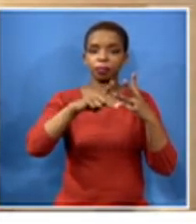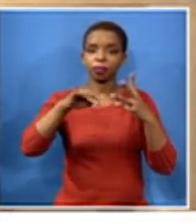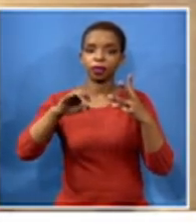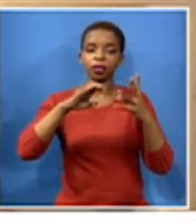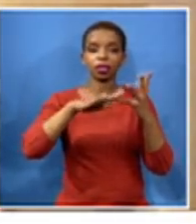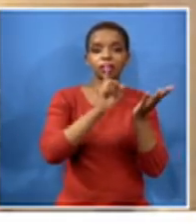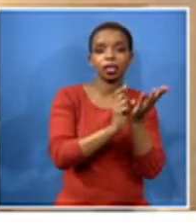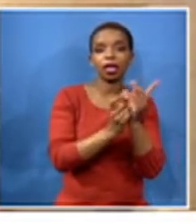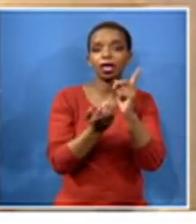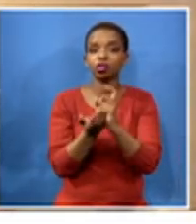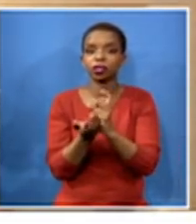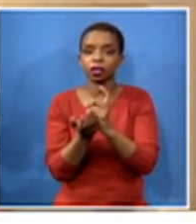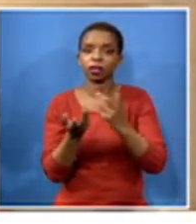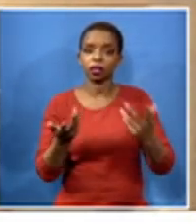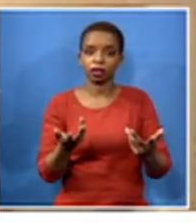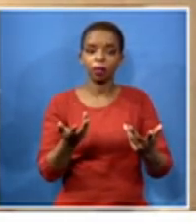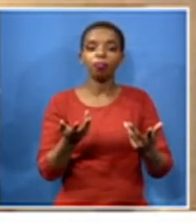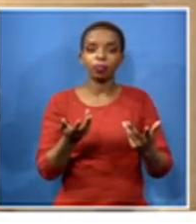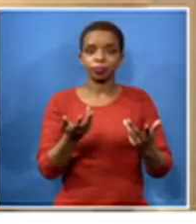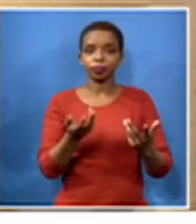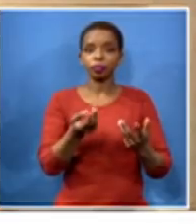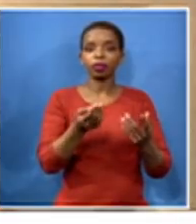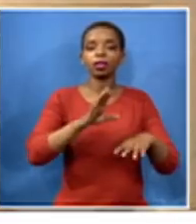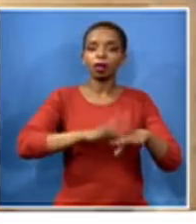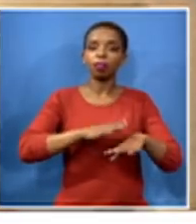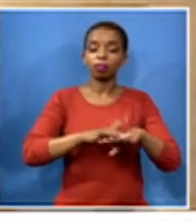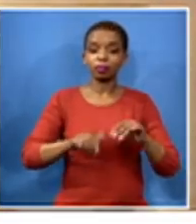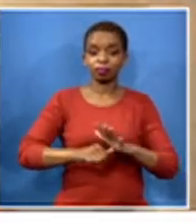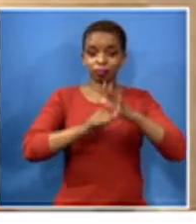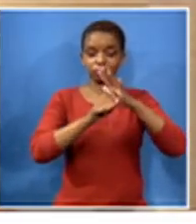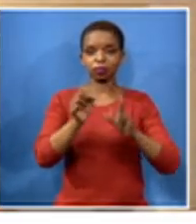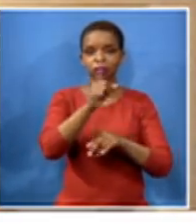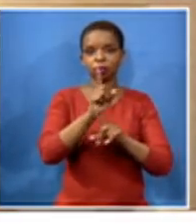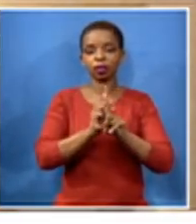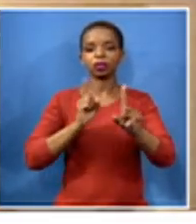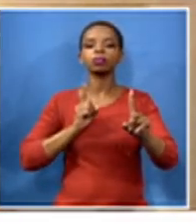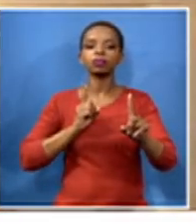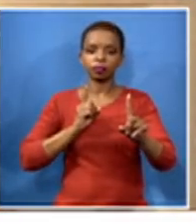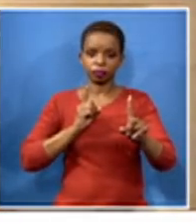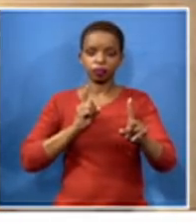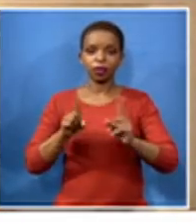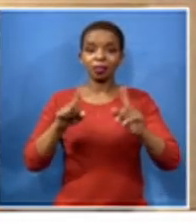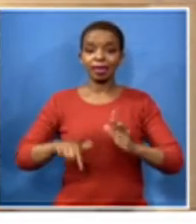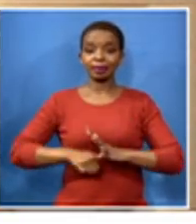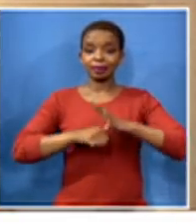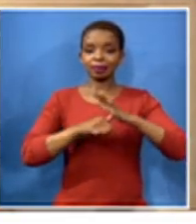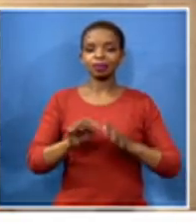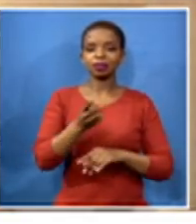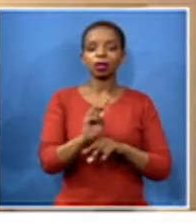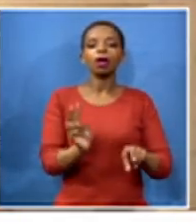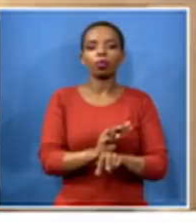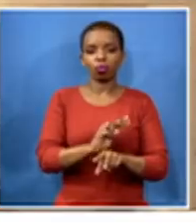and very importantly social distancing but very importantly monitoring